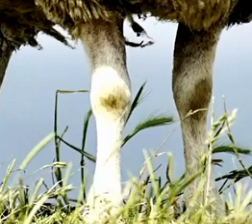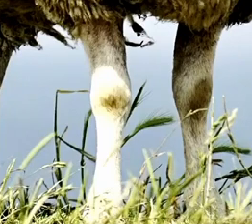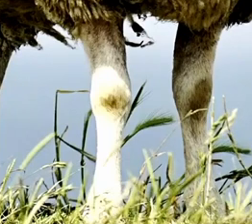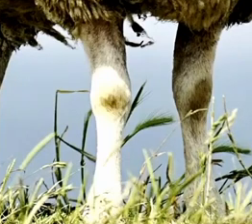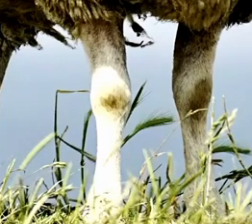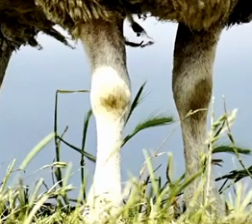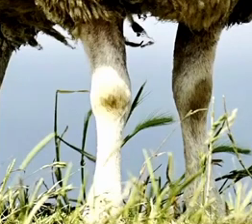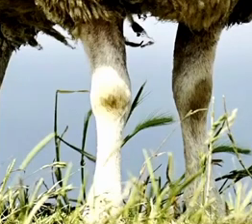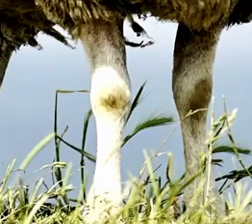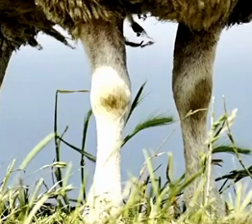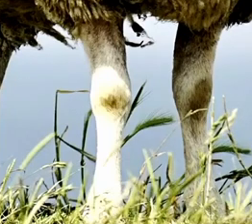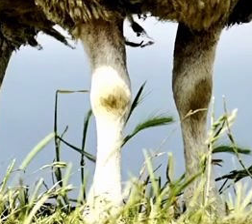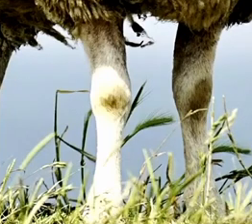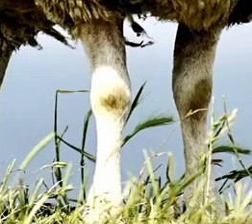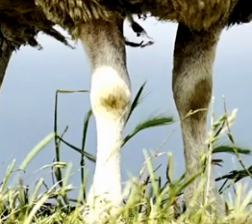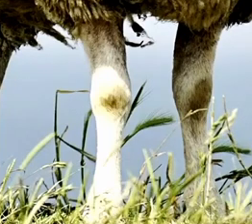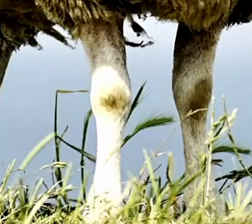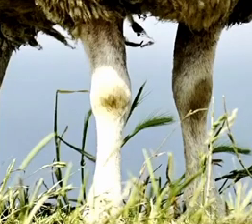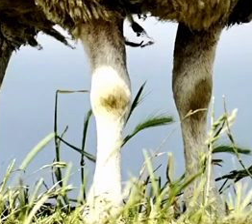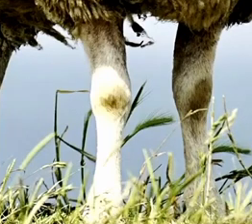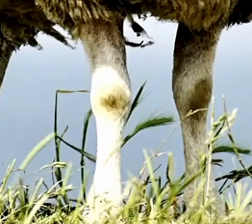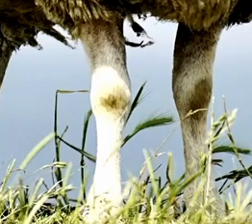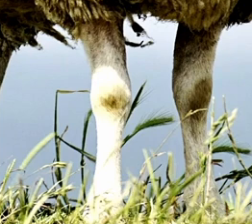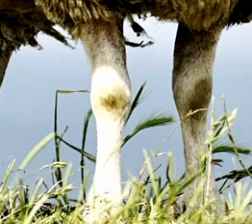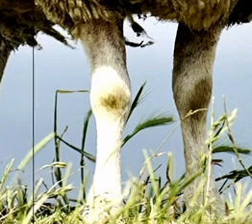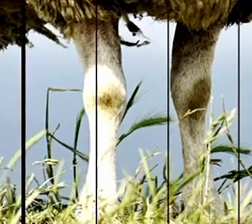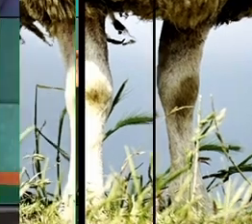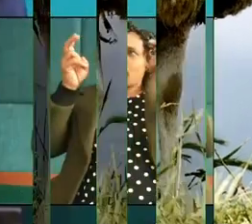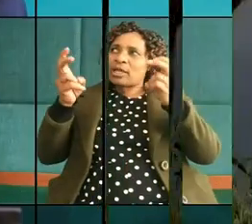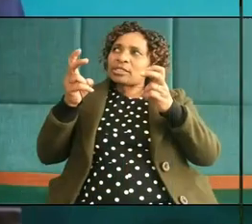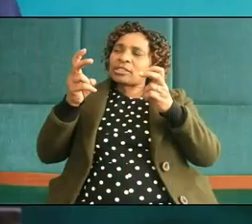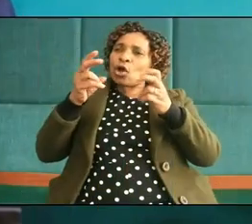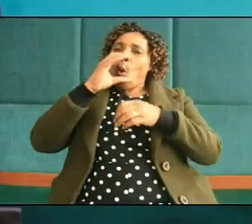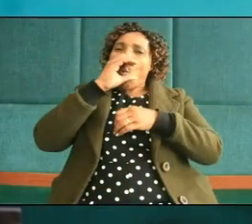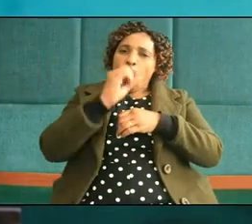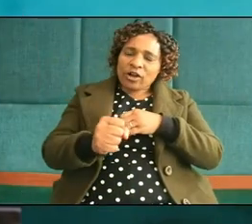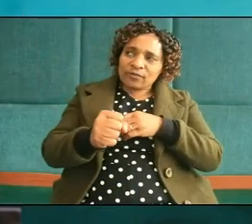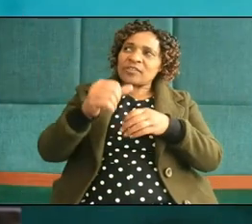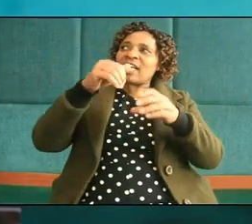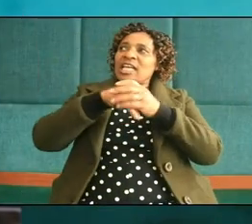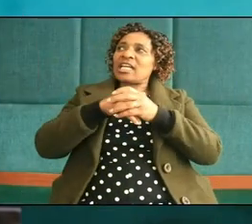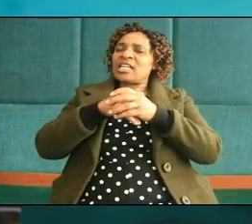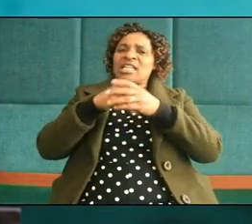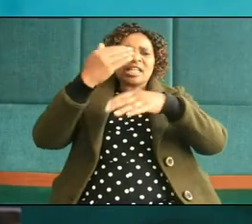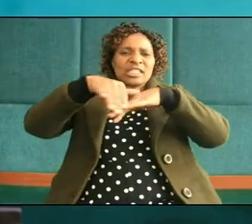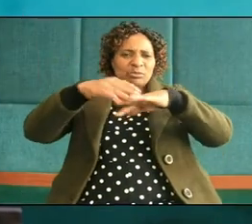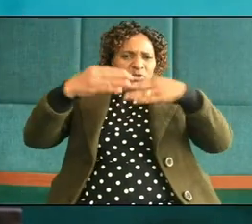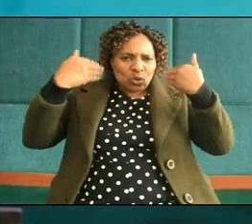when you saw it wolves in sheep's clothing did you have something in your mind